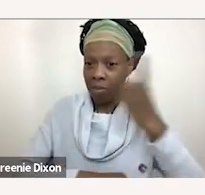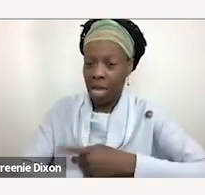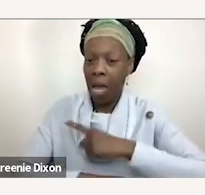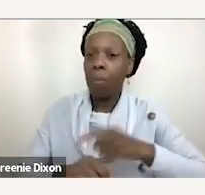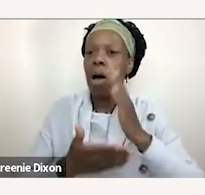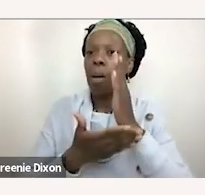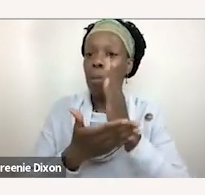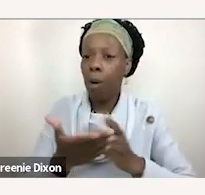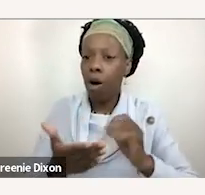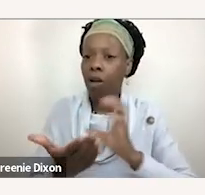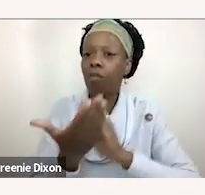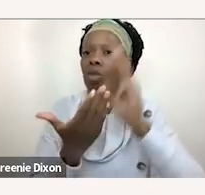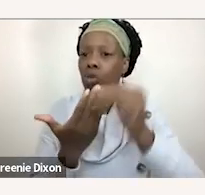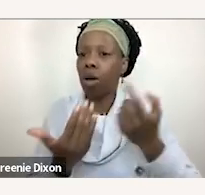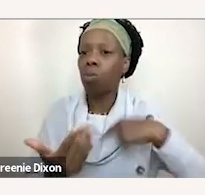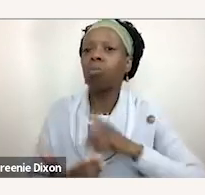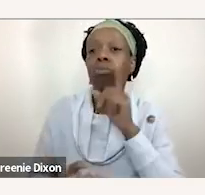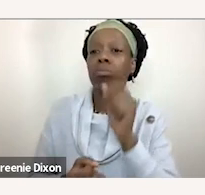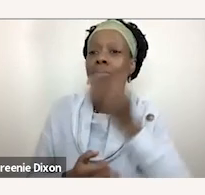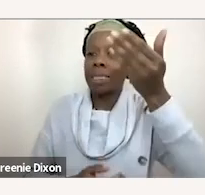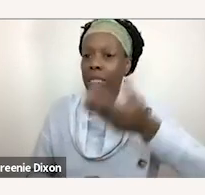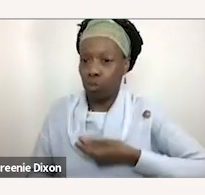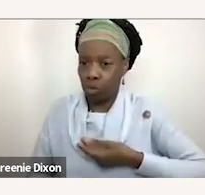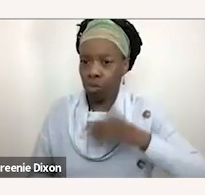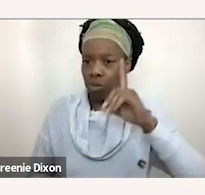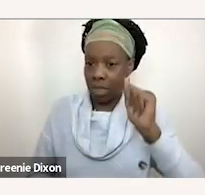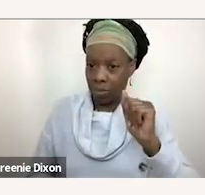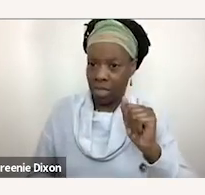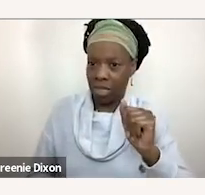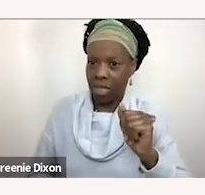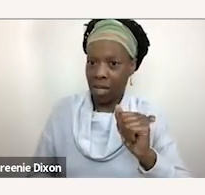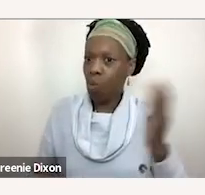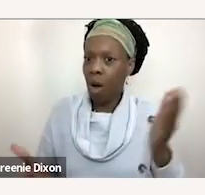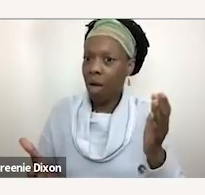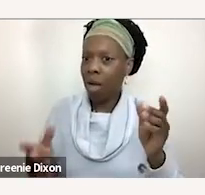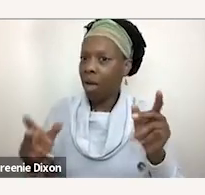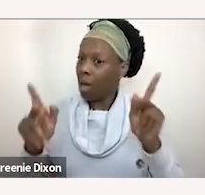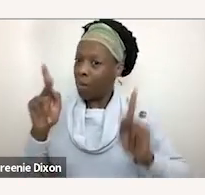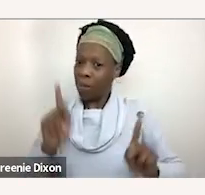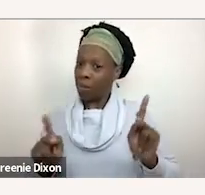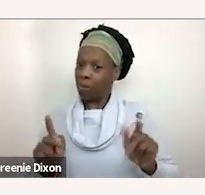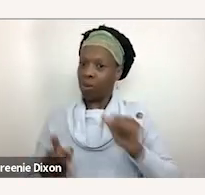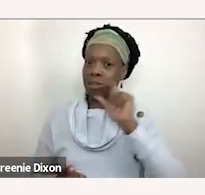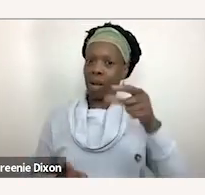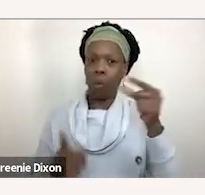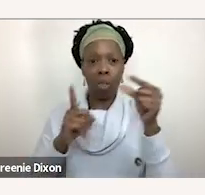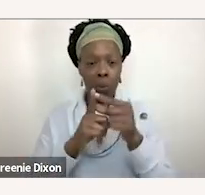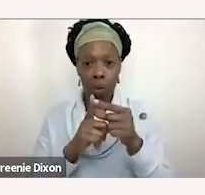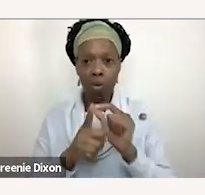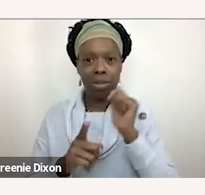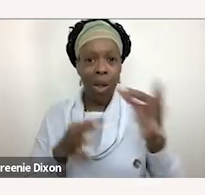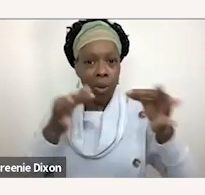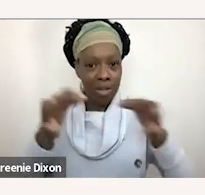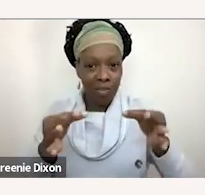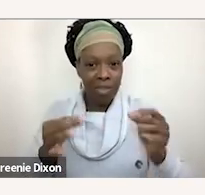you know we really introduce you know disability as people you know it's it's not just words it's not just definitions it's really people